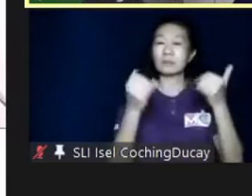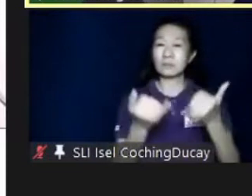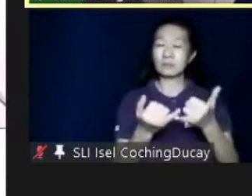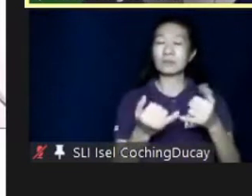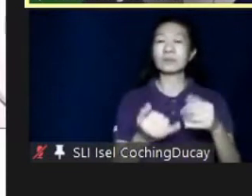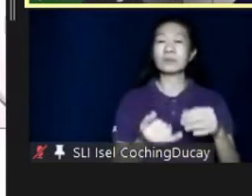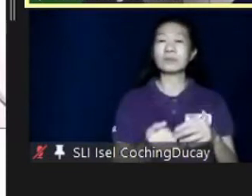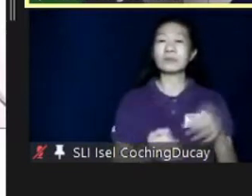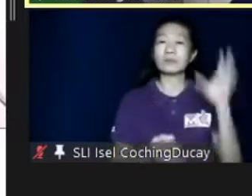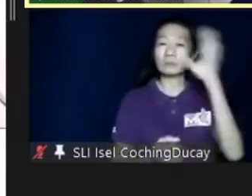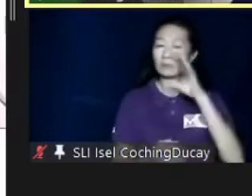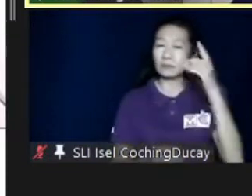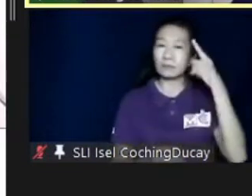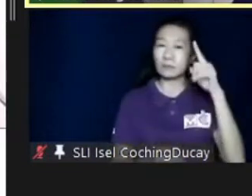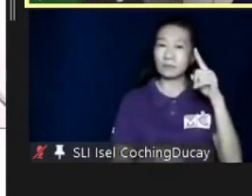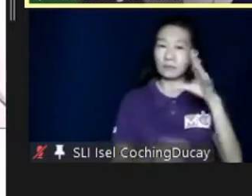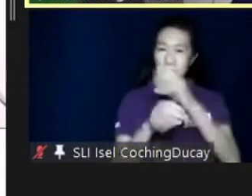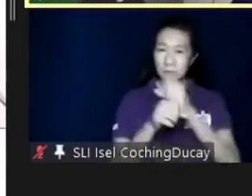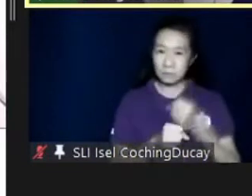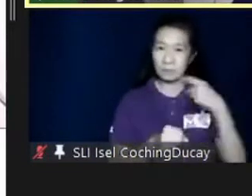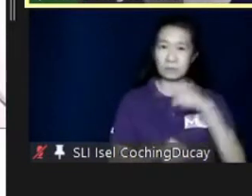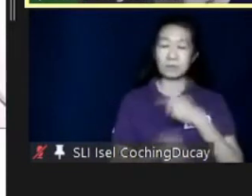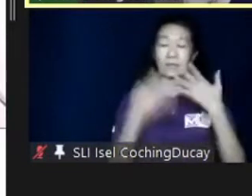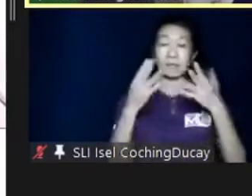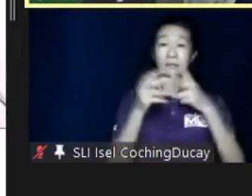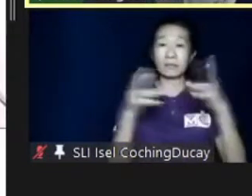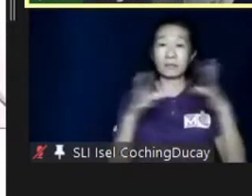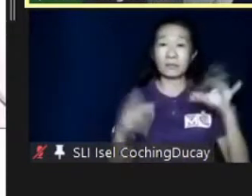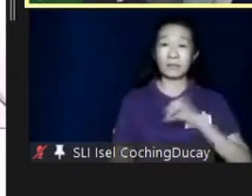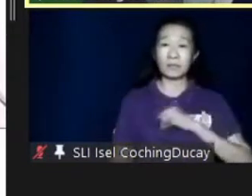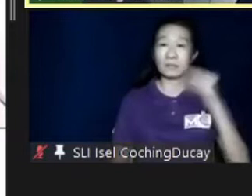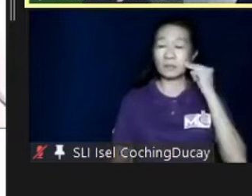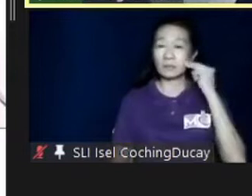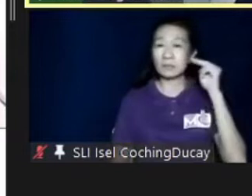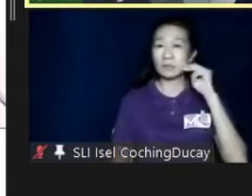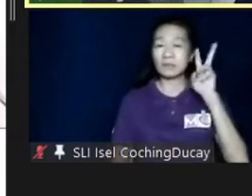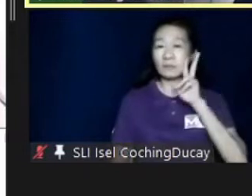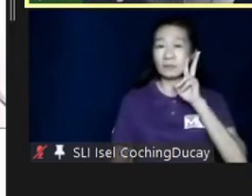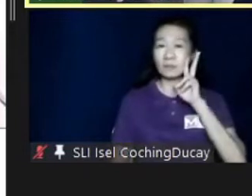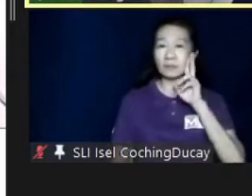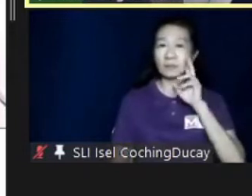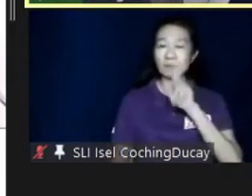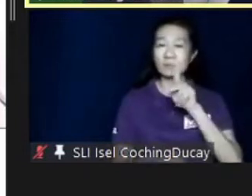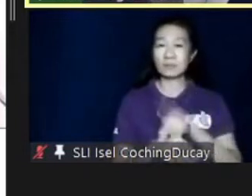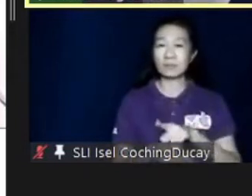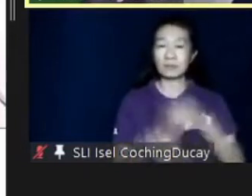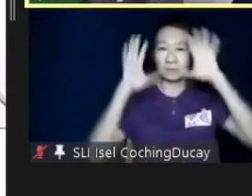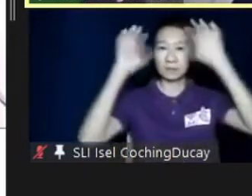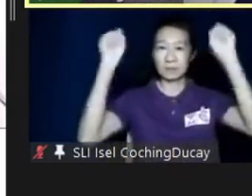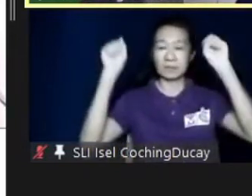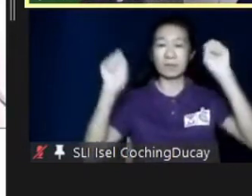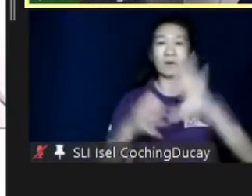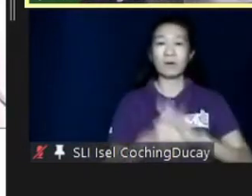hiring more kids. So, ayun po, maraming salamat. Ako po si Mona Magno-Veluz, ang pambansang, pangulo ng ASP,